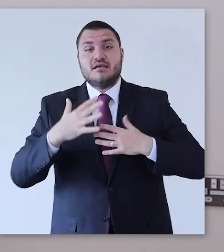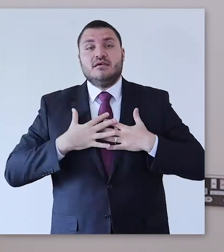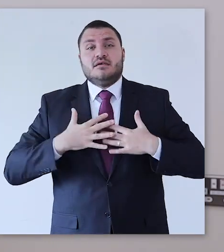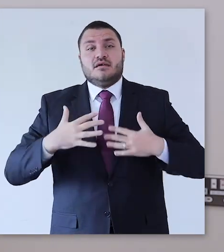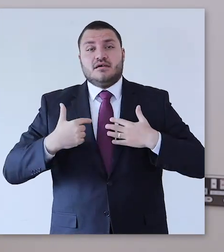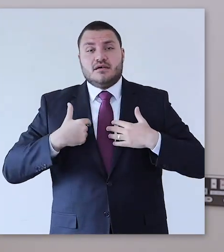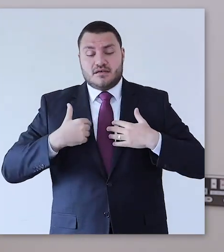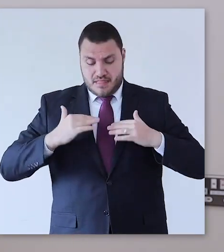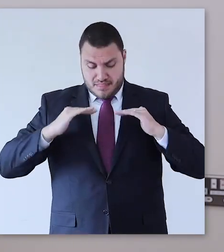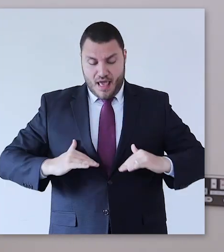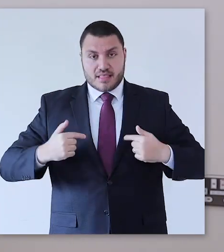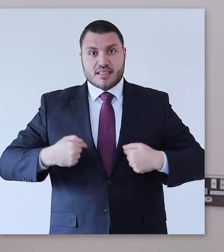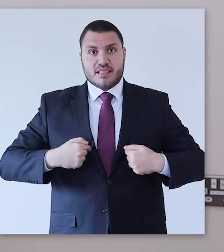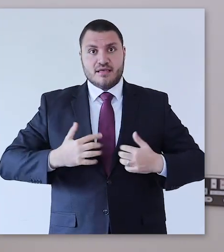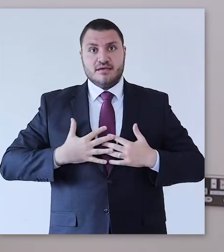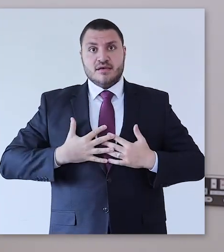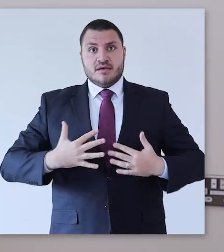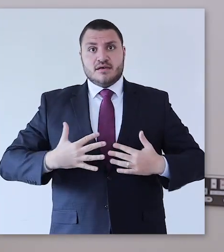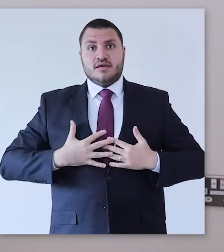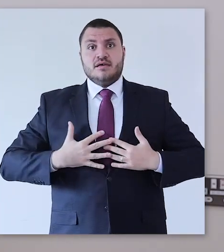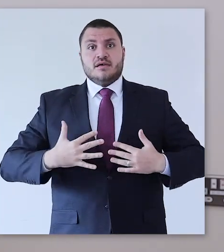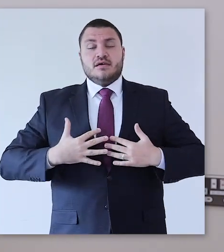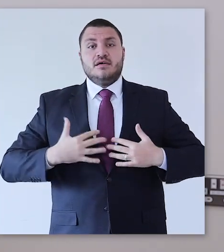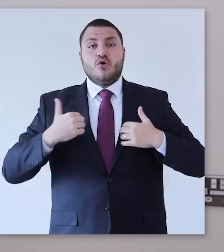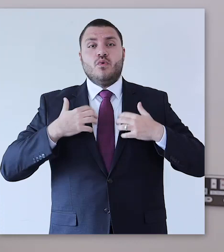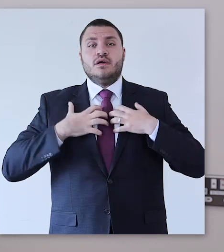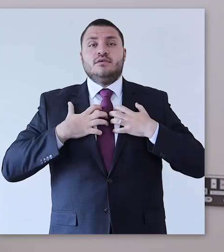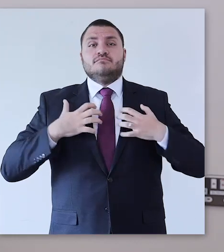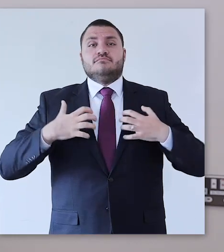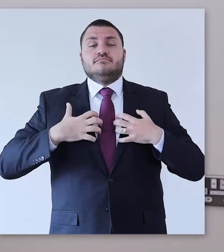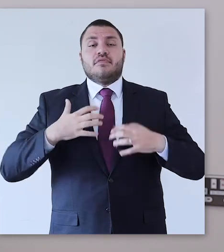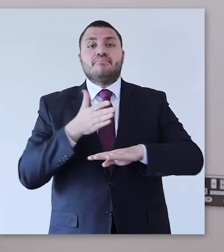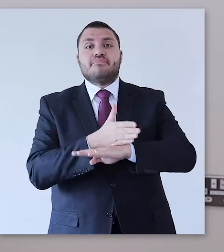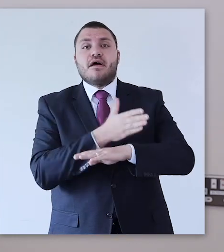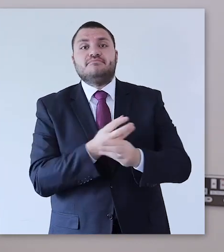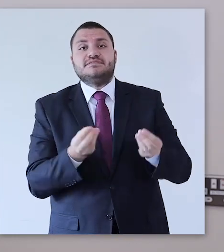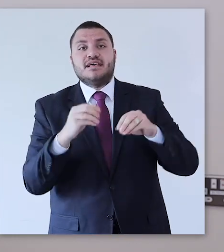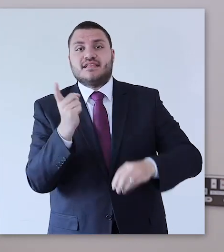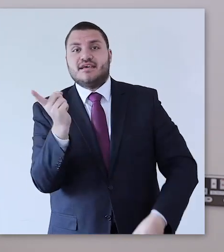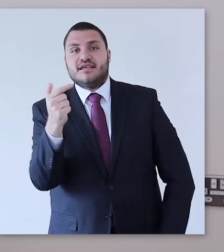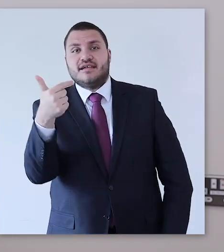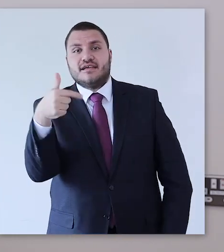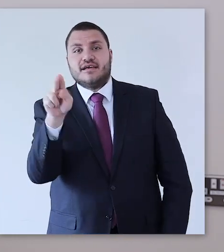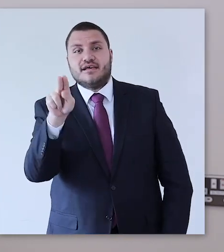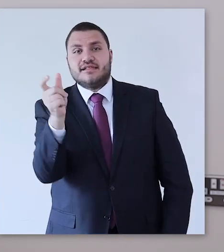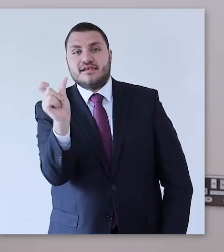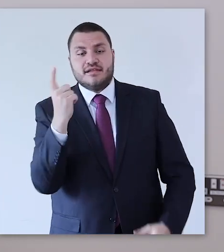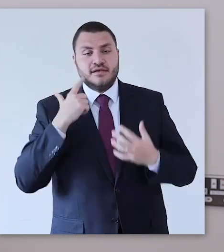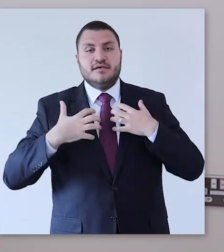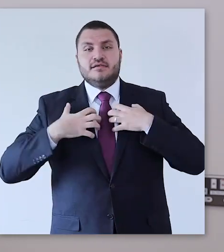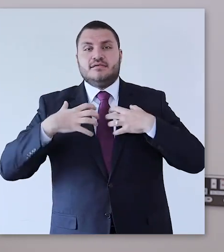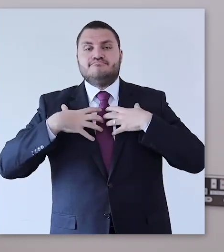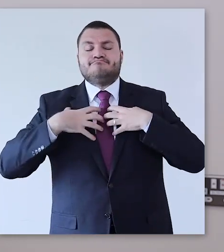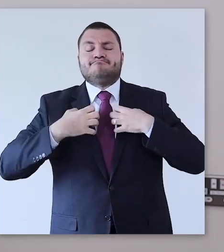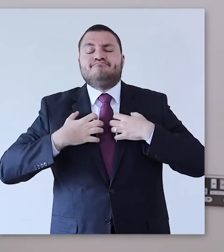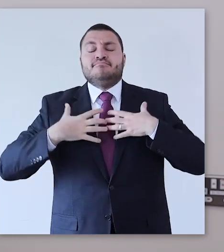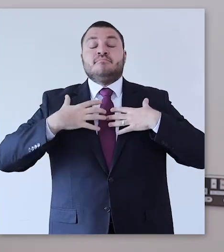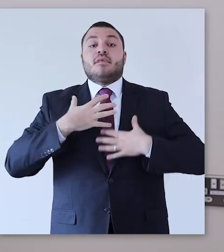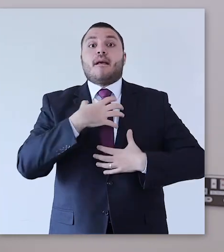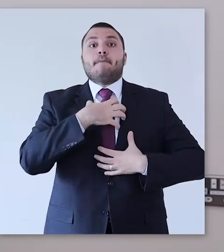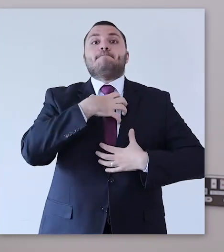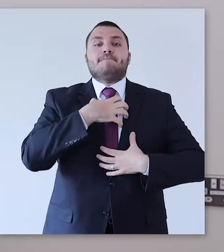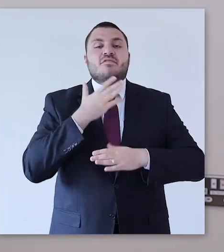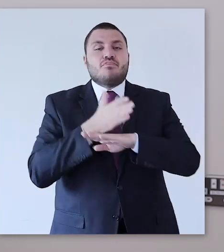was the culprit. The virus is causing a widespread infection in China mainly in Wuhan